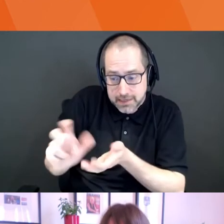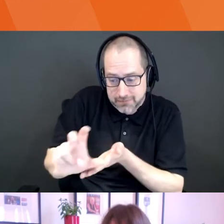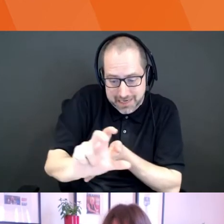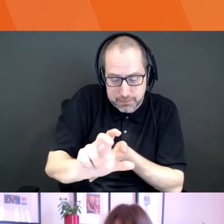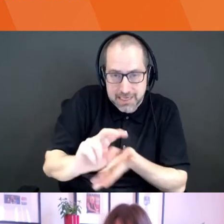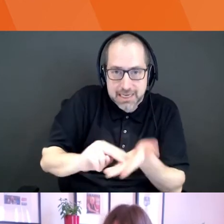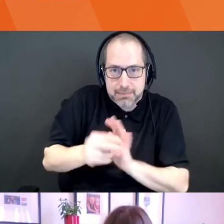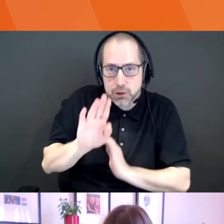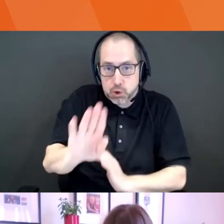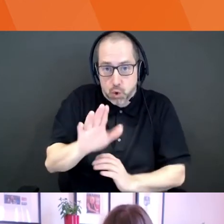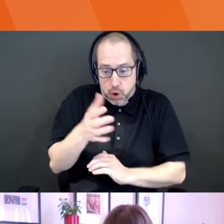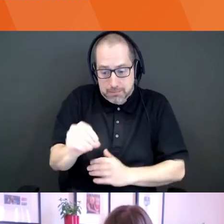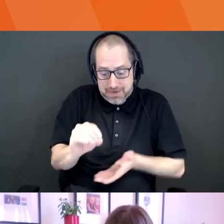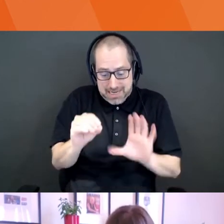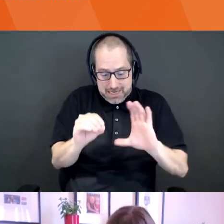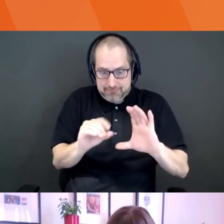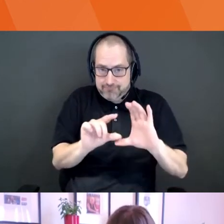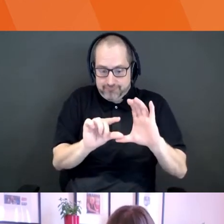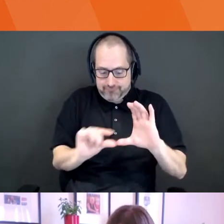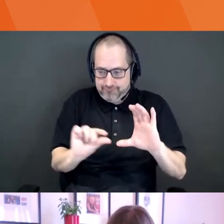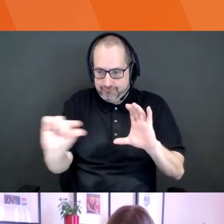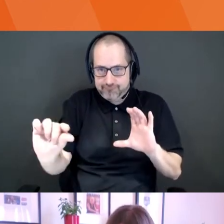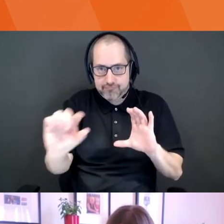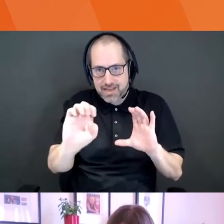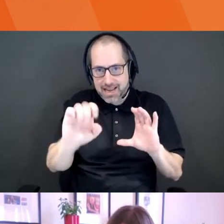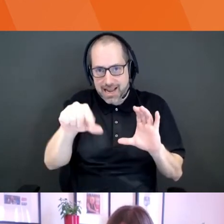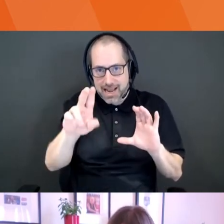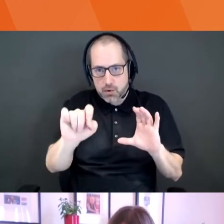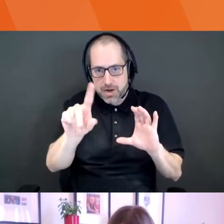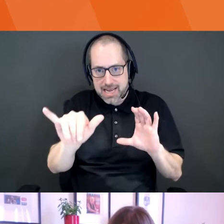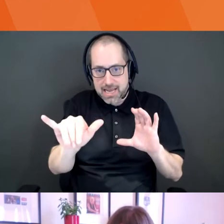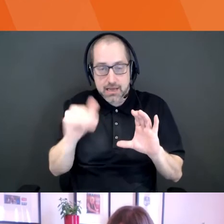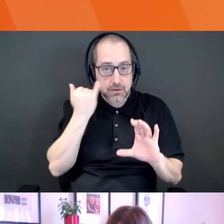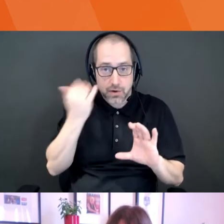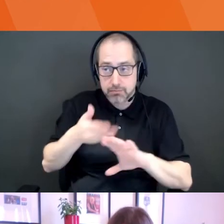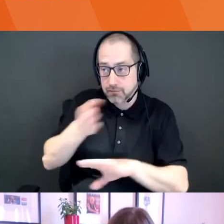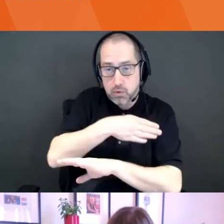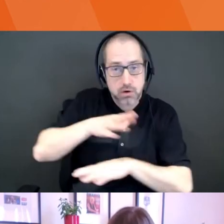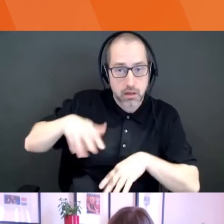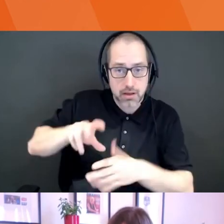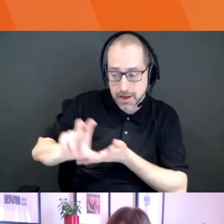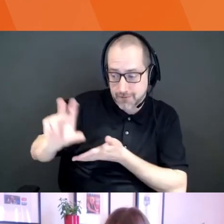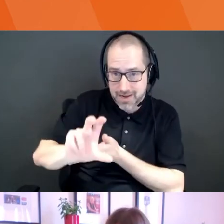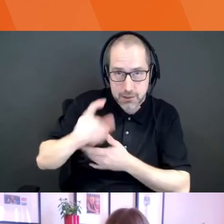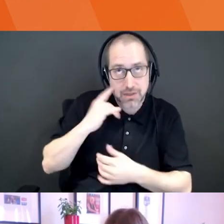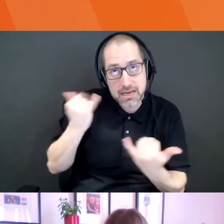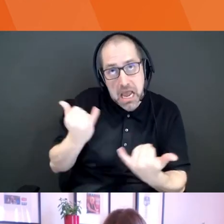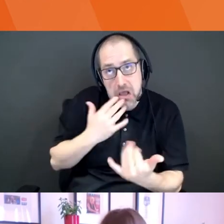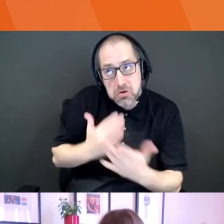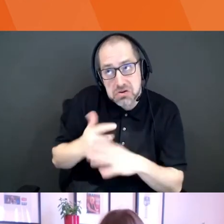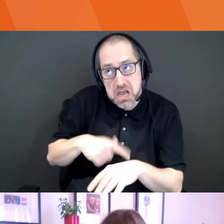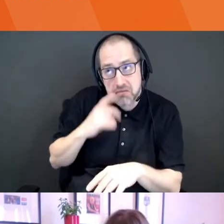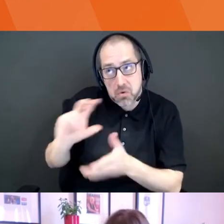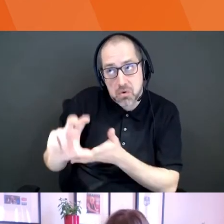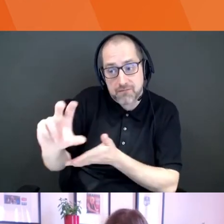So if you, if you haven't had investment in the past and you're looking for, if you're wondering if now's the time for me to get investment, knowing that